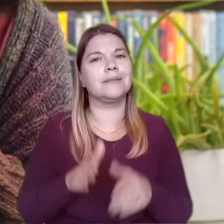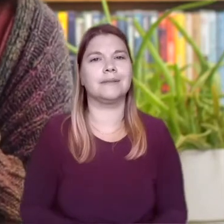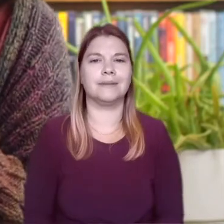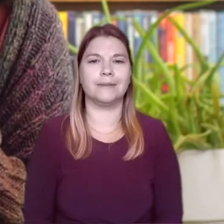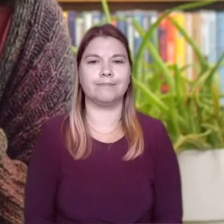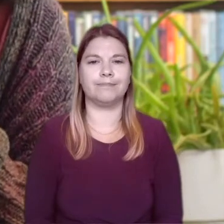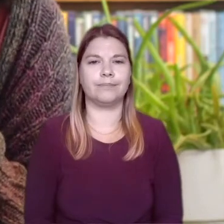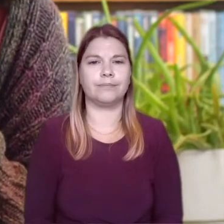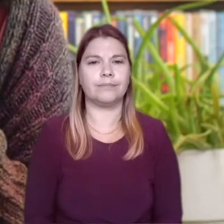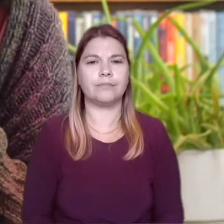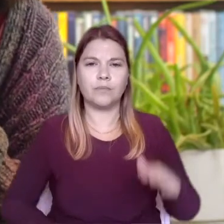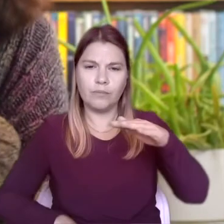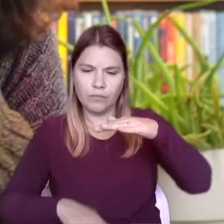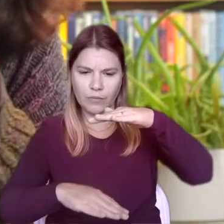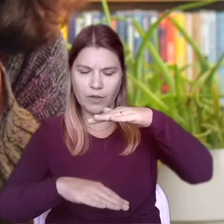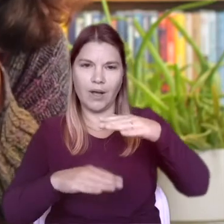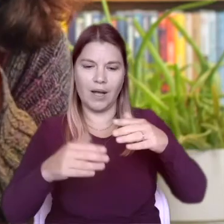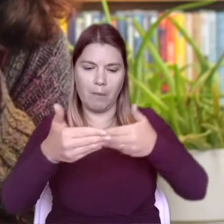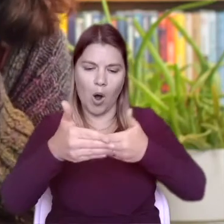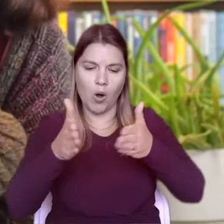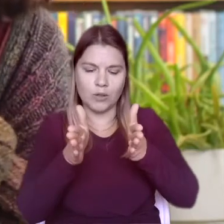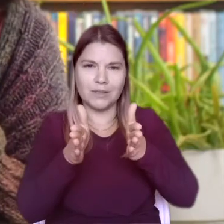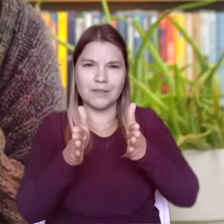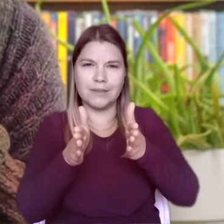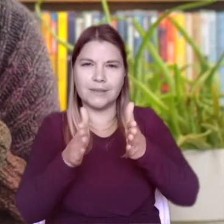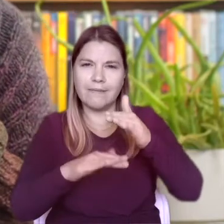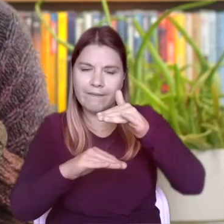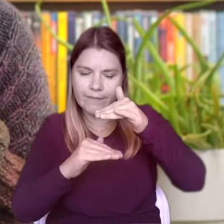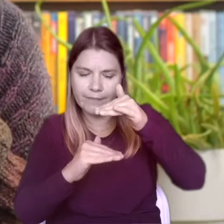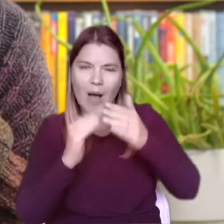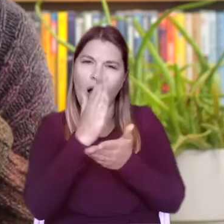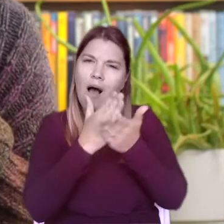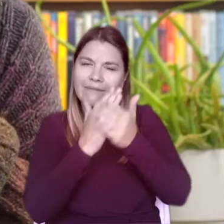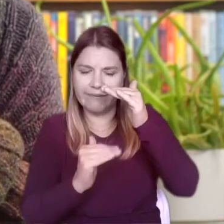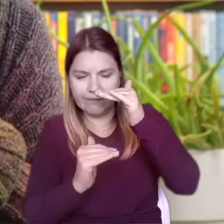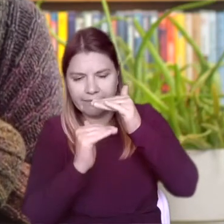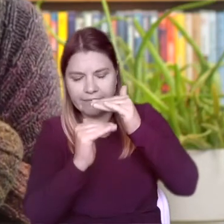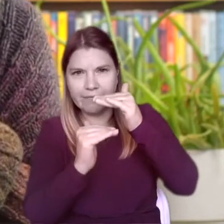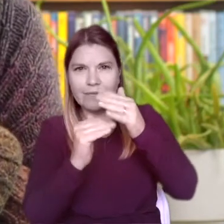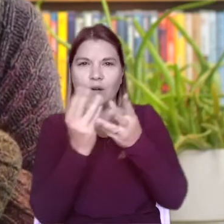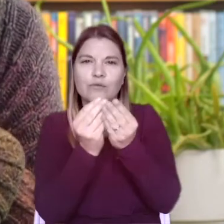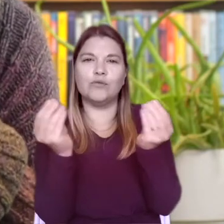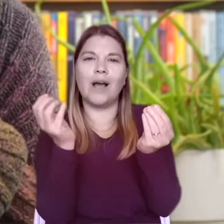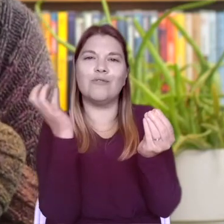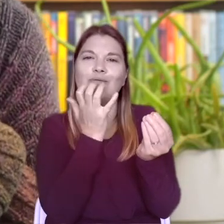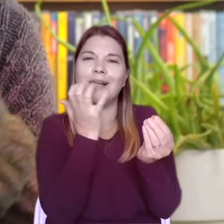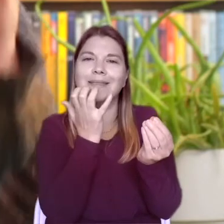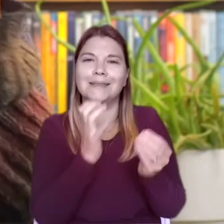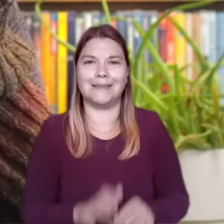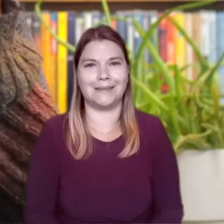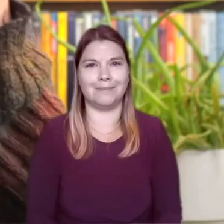I've filled a small Tupperware box about halfway with dry rice. I'm going to call it my shaker box.